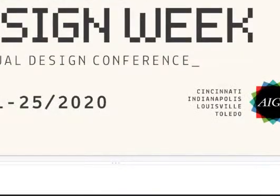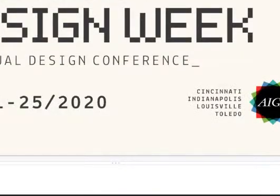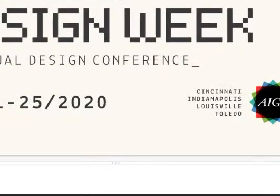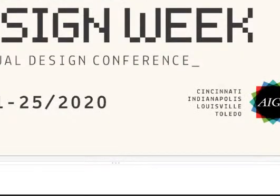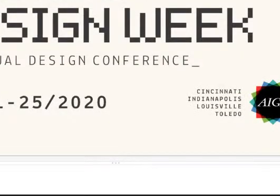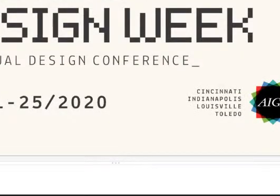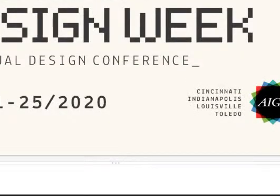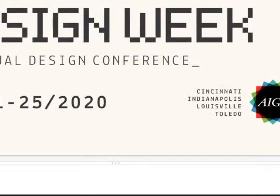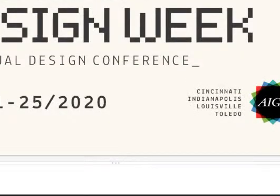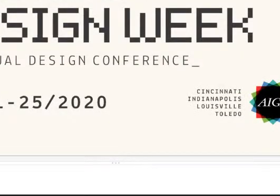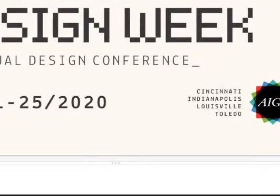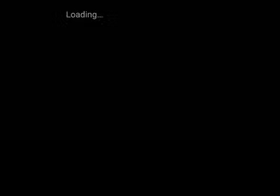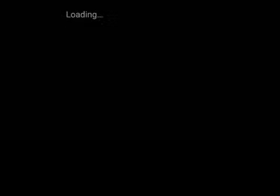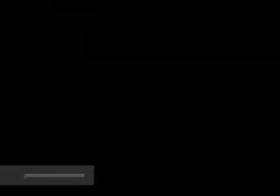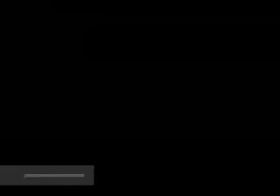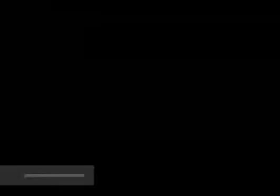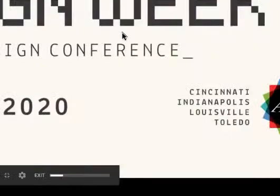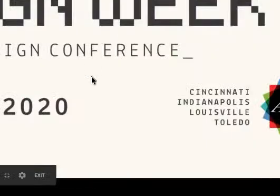OK.